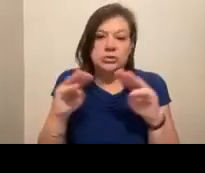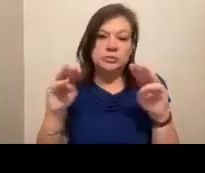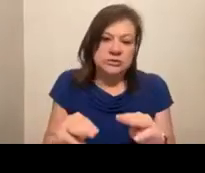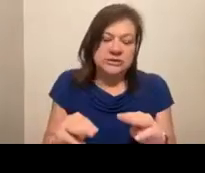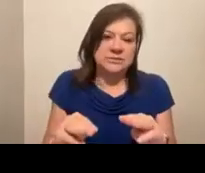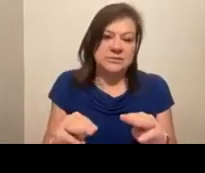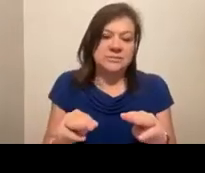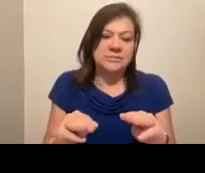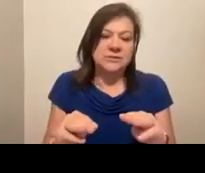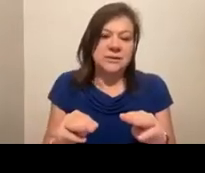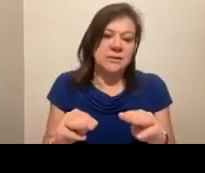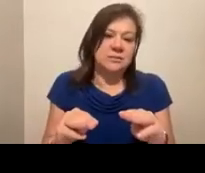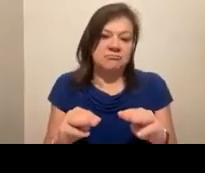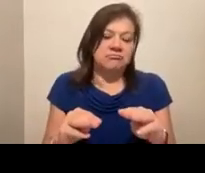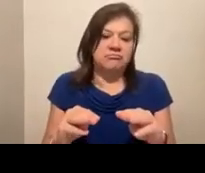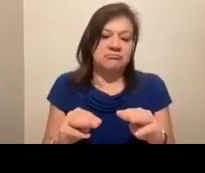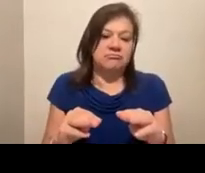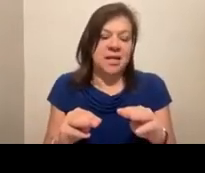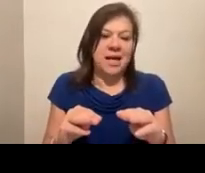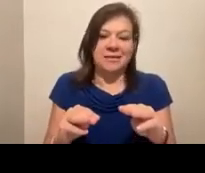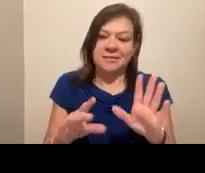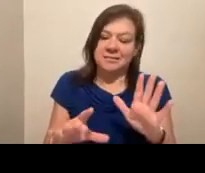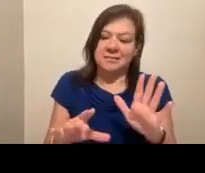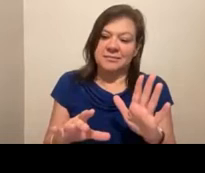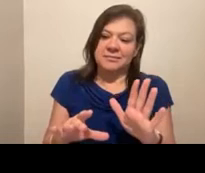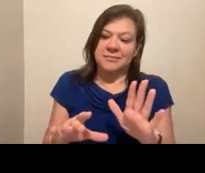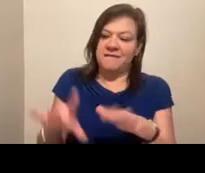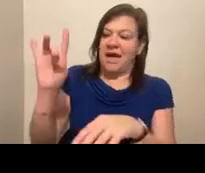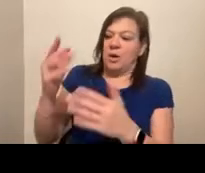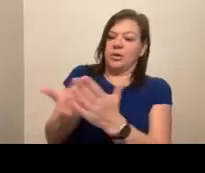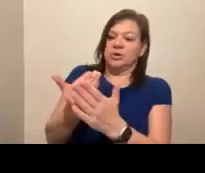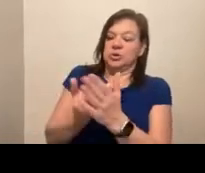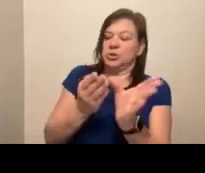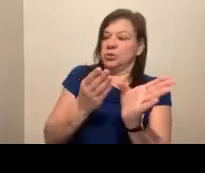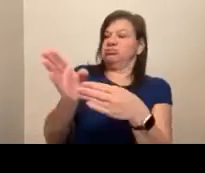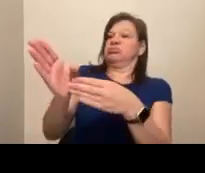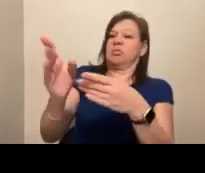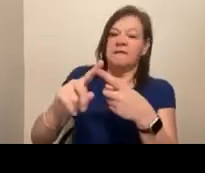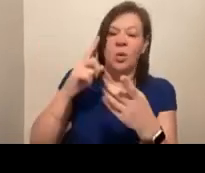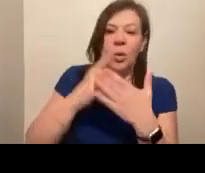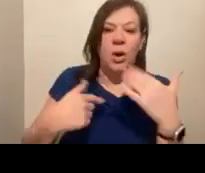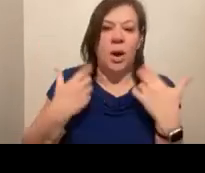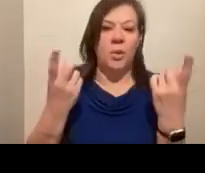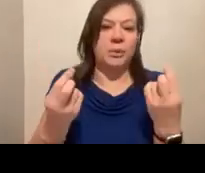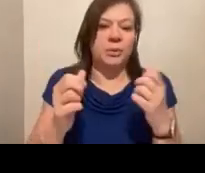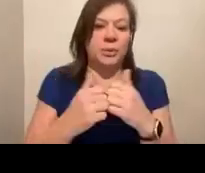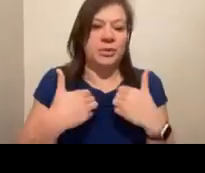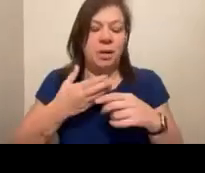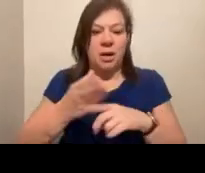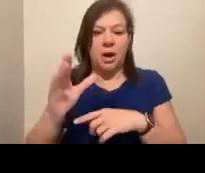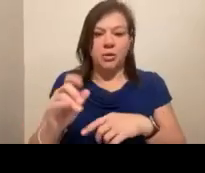sort of found this new potential direction for what I wanted to do with my career.